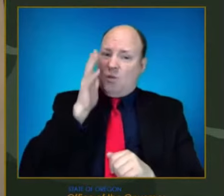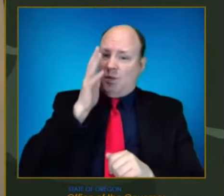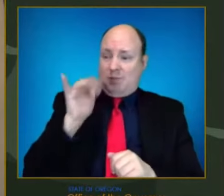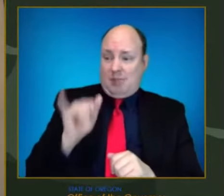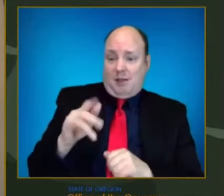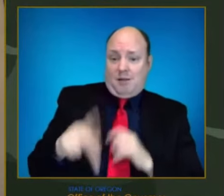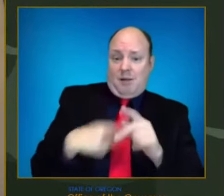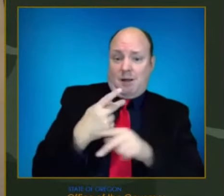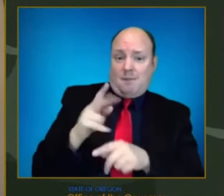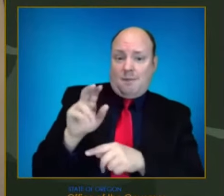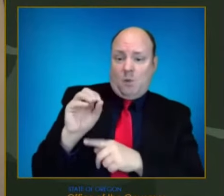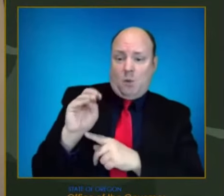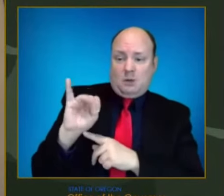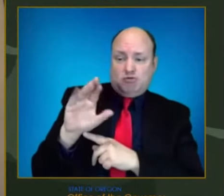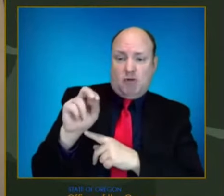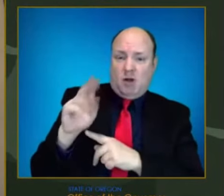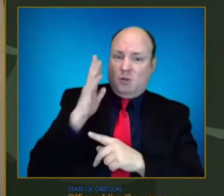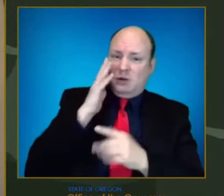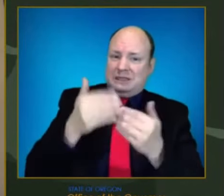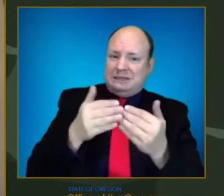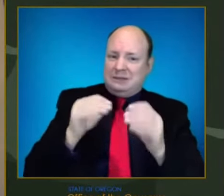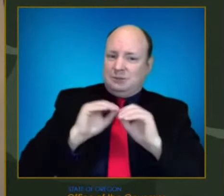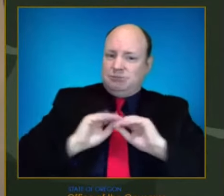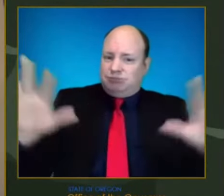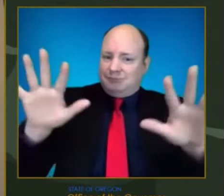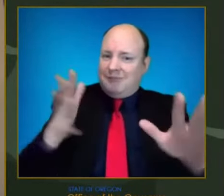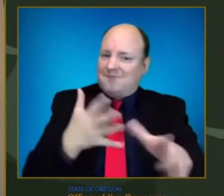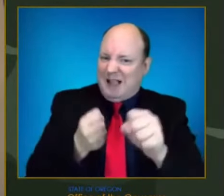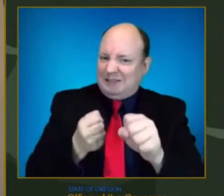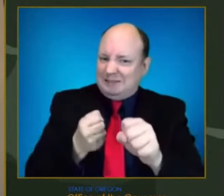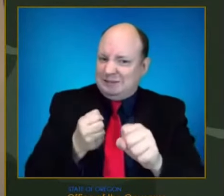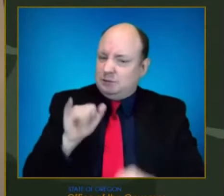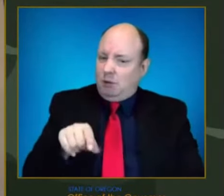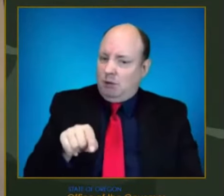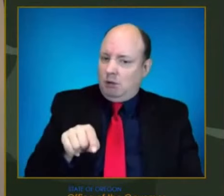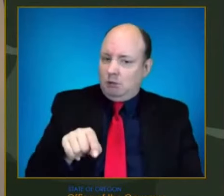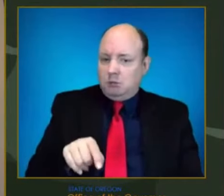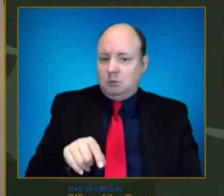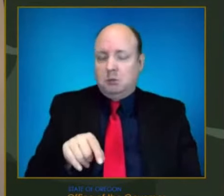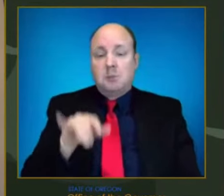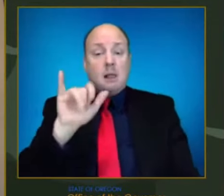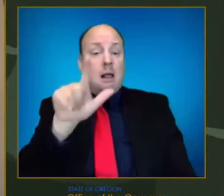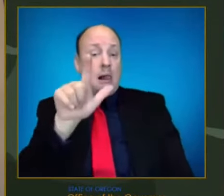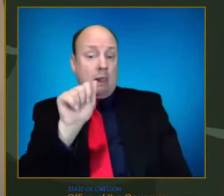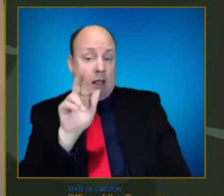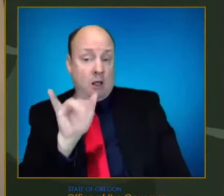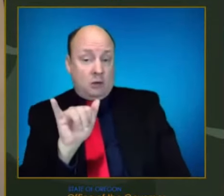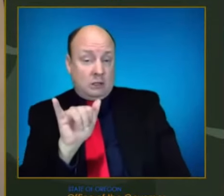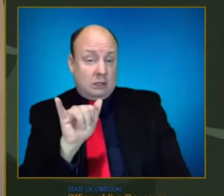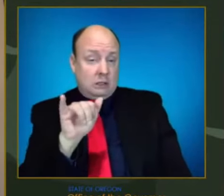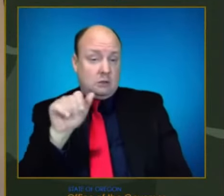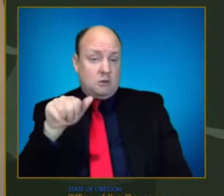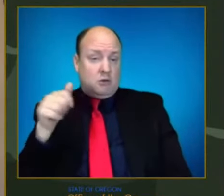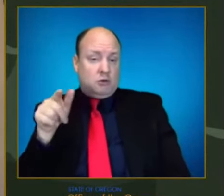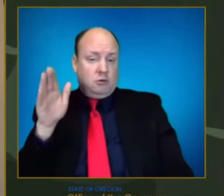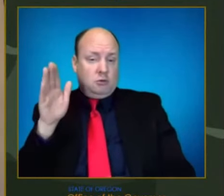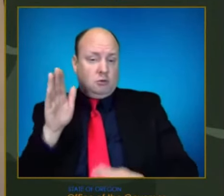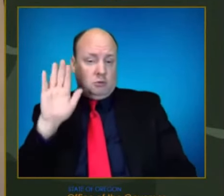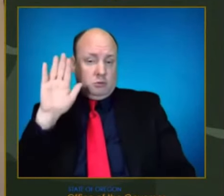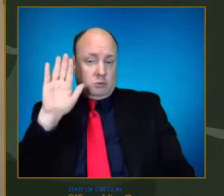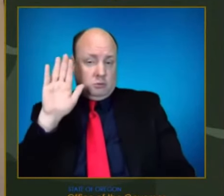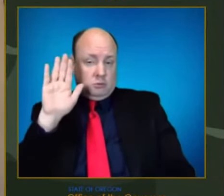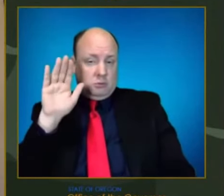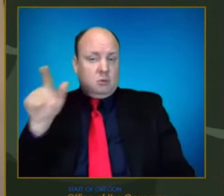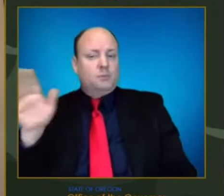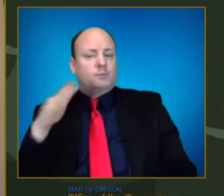If I could follow on just real quick, what are the factors that would bring a variant of high consequence to Oregon? Would it